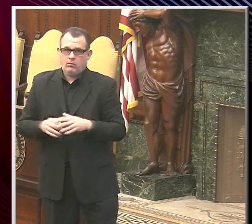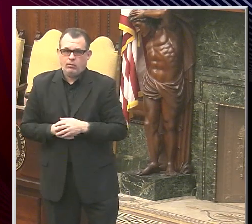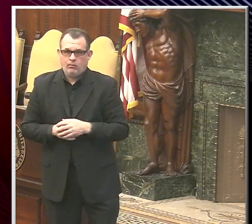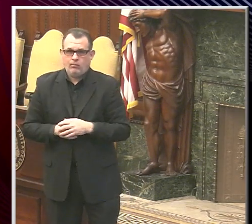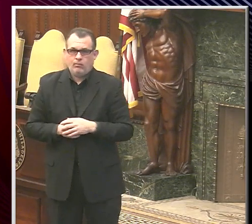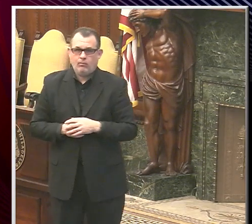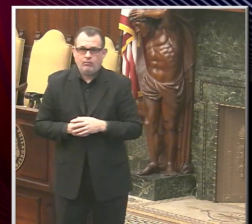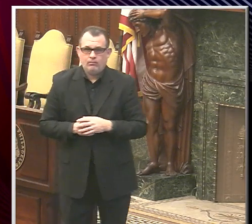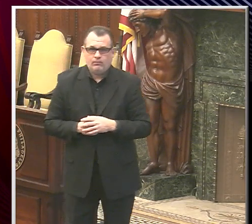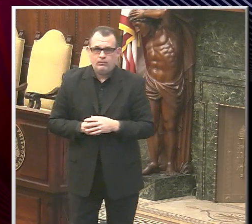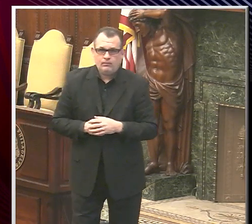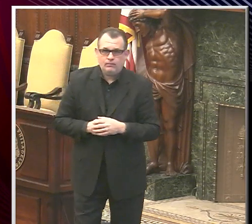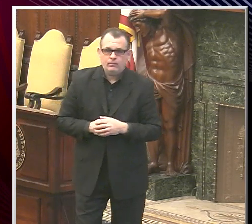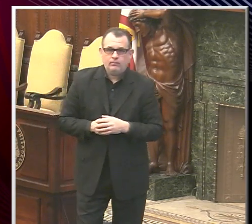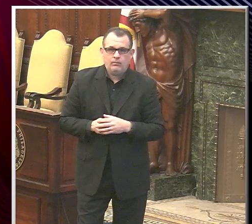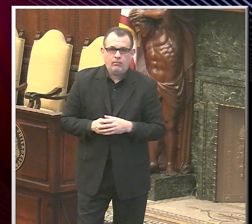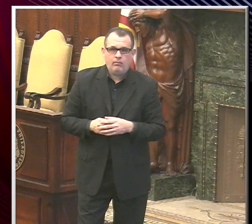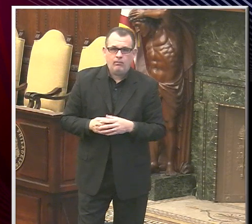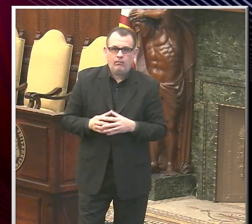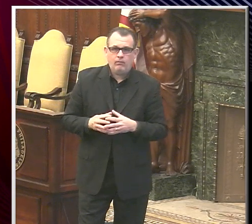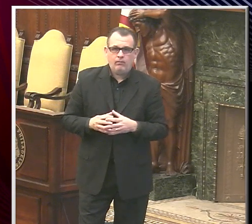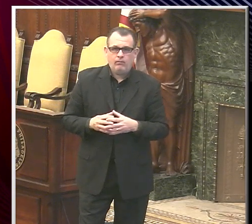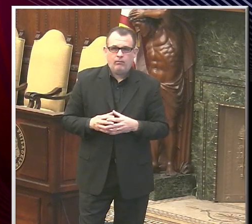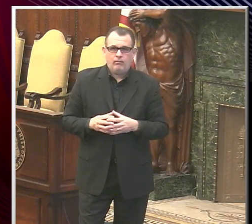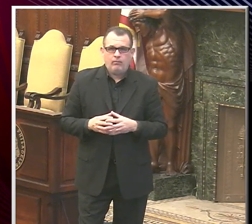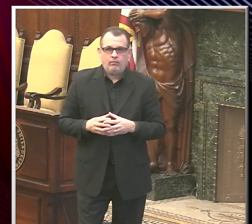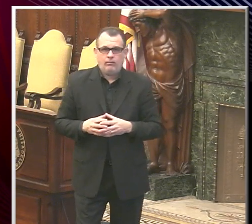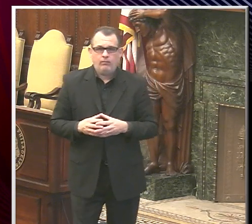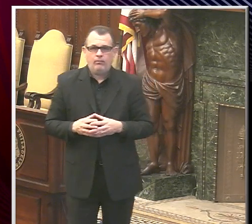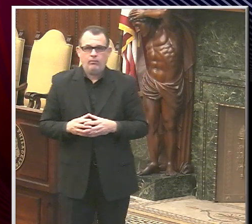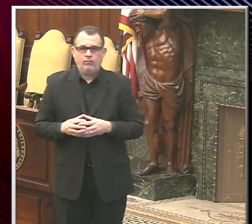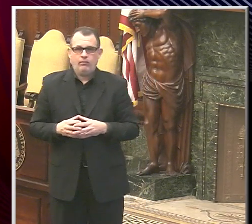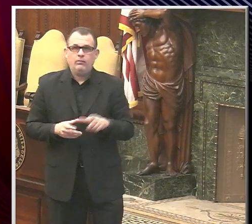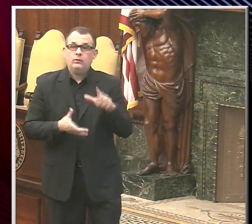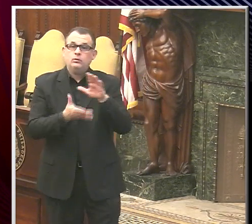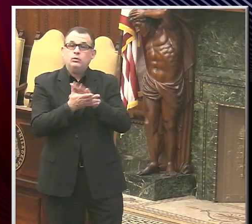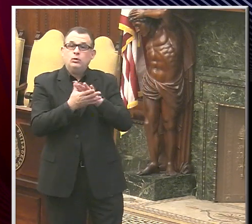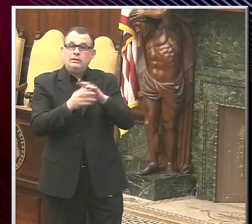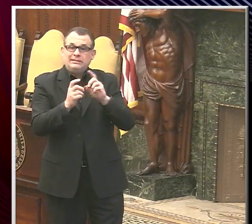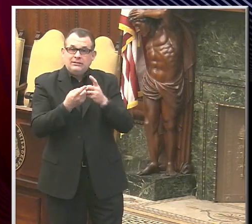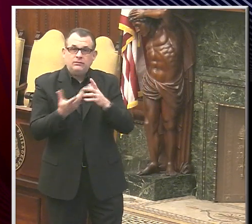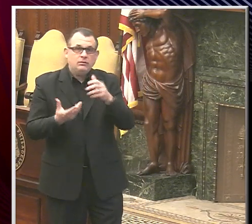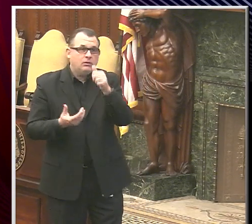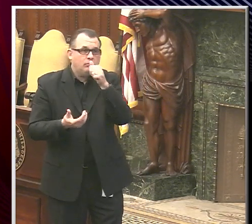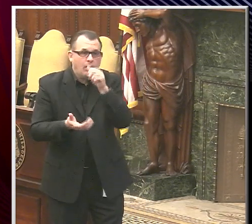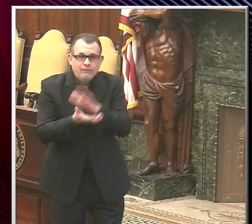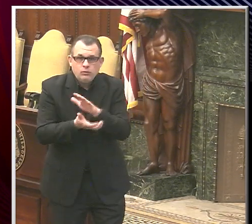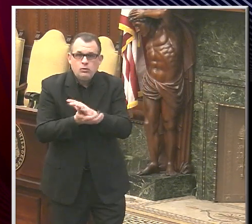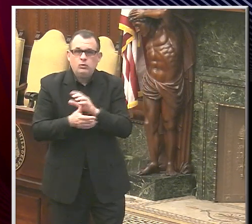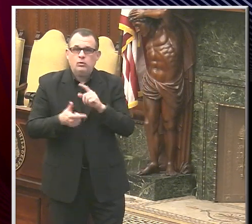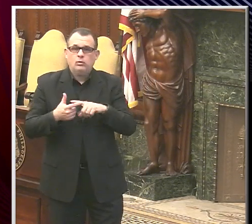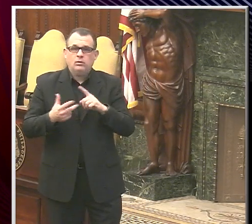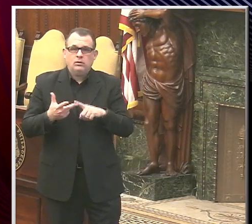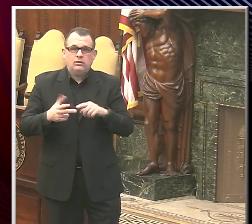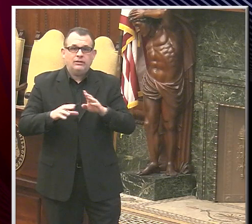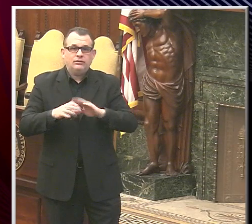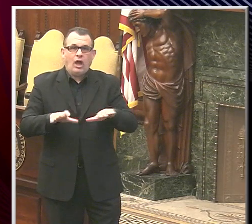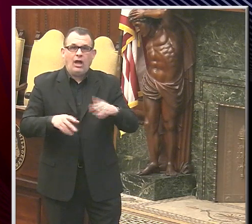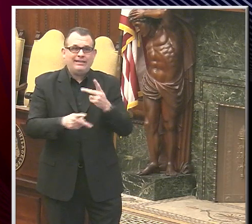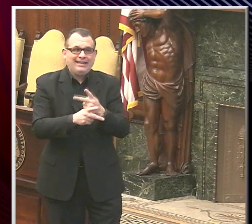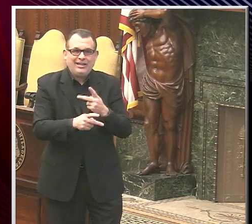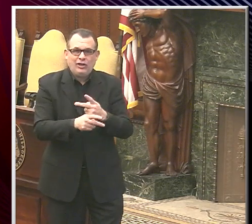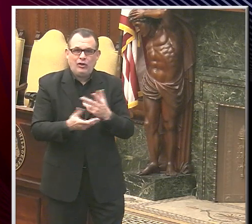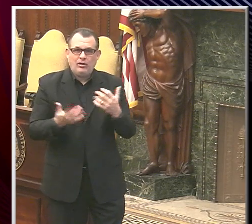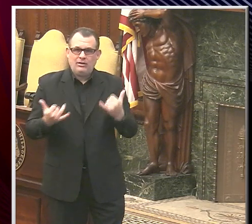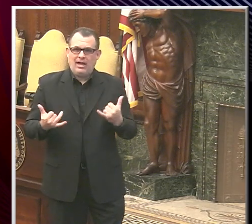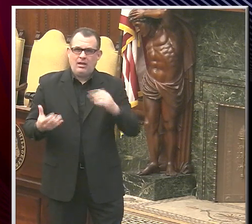How many people do you estimate work in district, private schools, child care facilities, and how are they going to fit in this priority